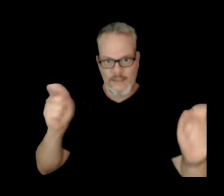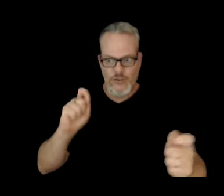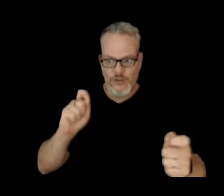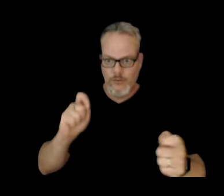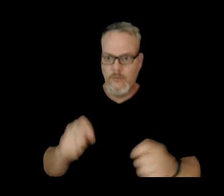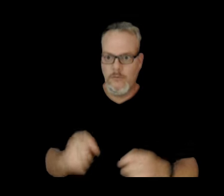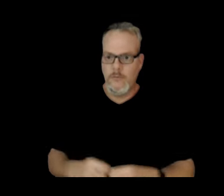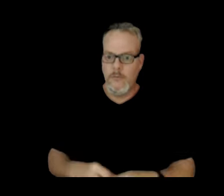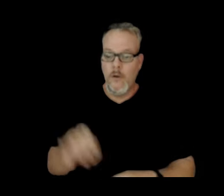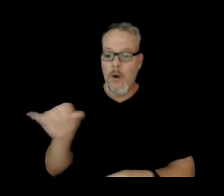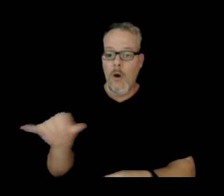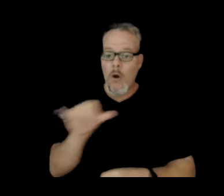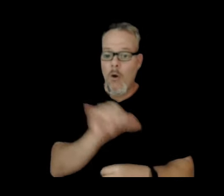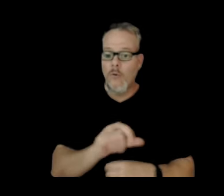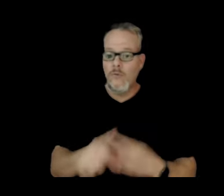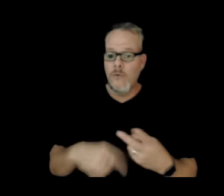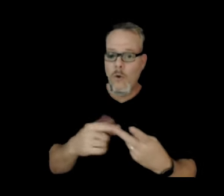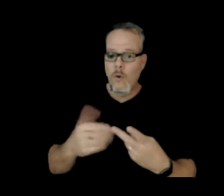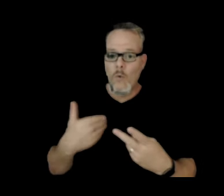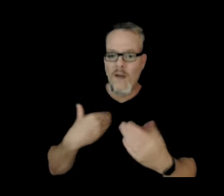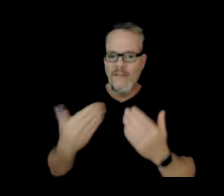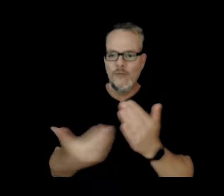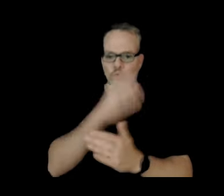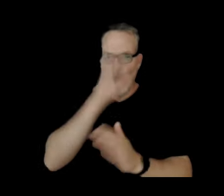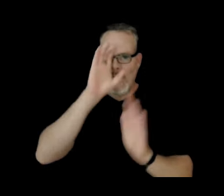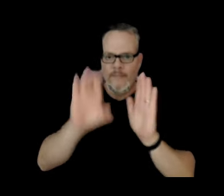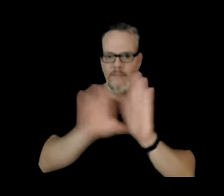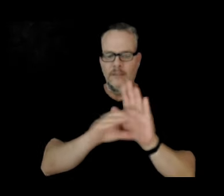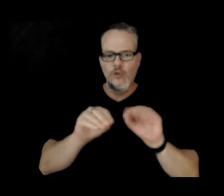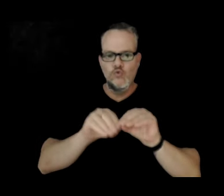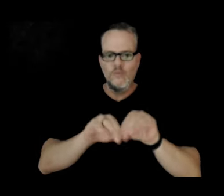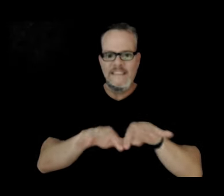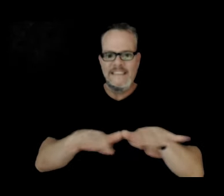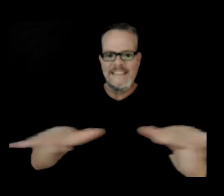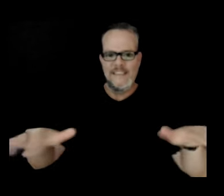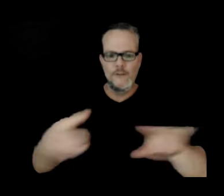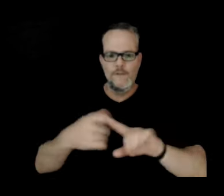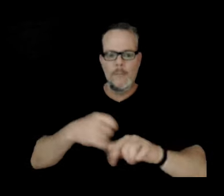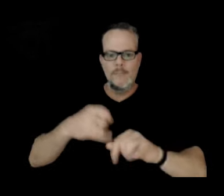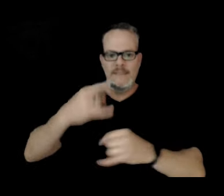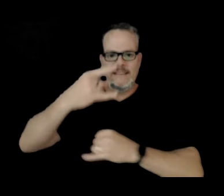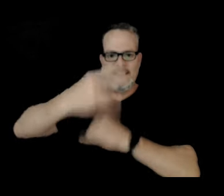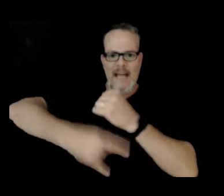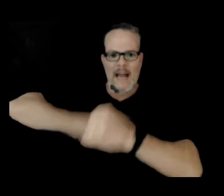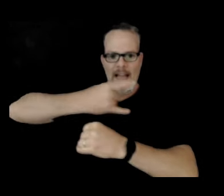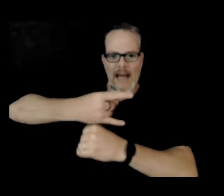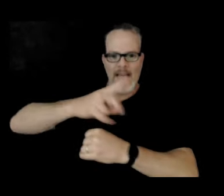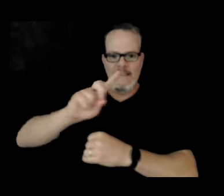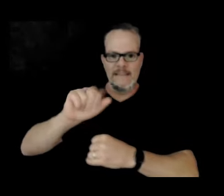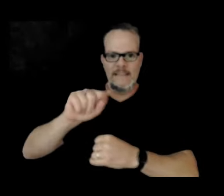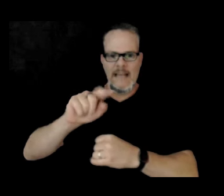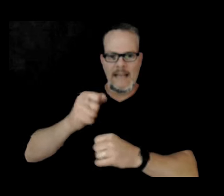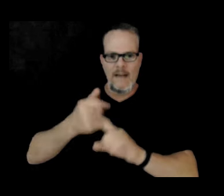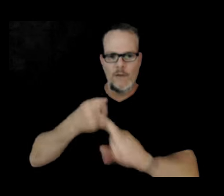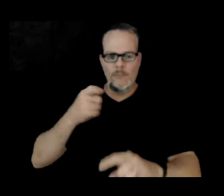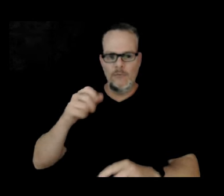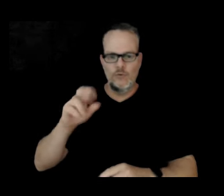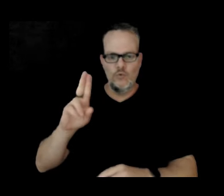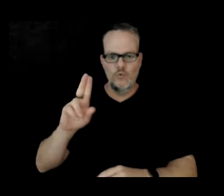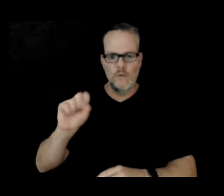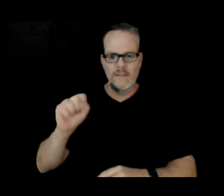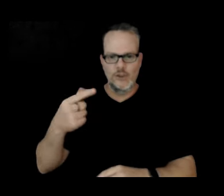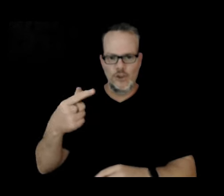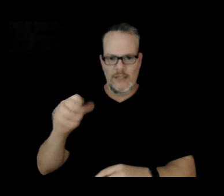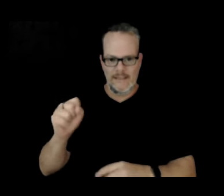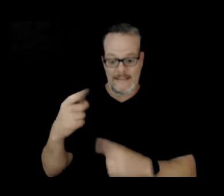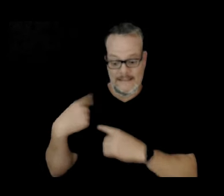Also we have a new image released from satellite data by the USGS. This is tracking since the end of that